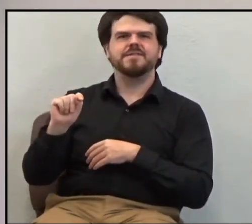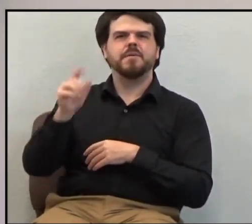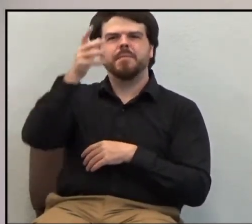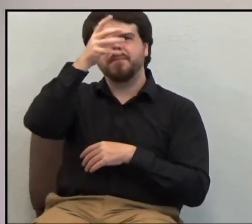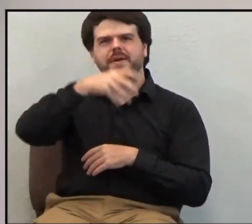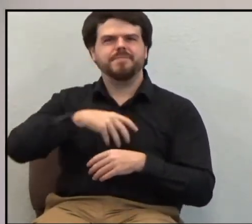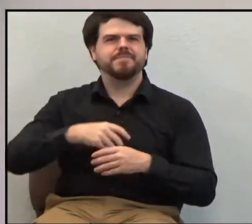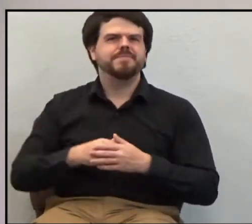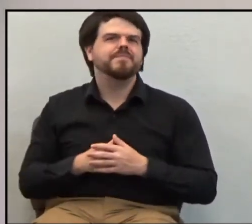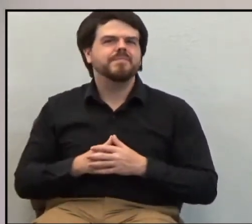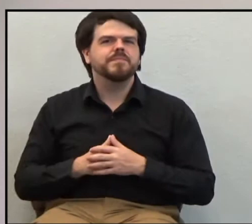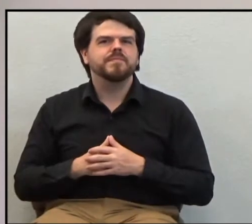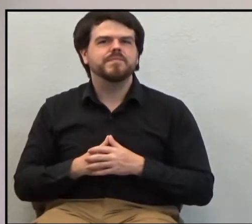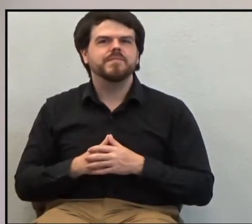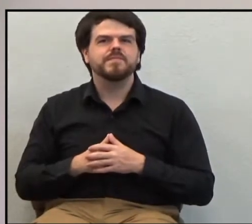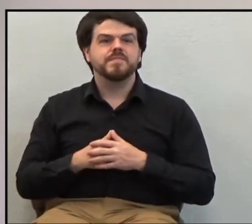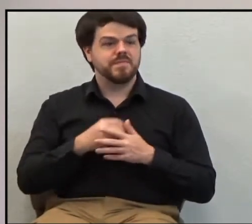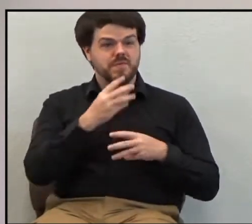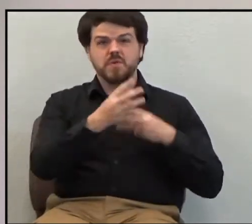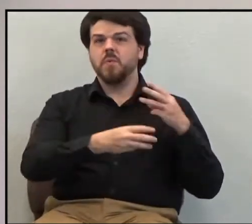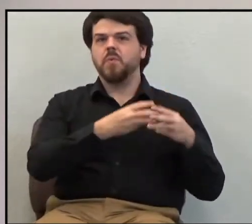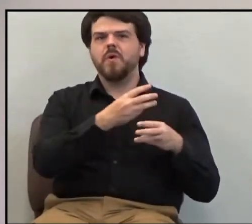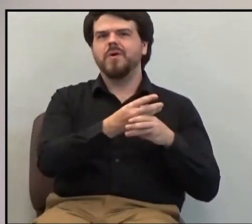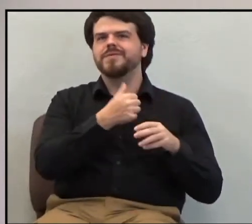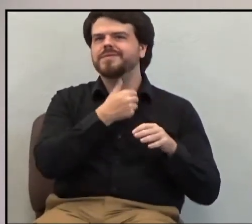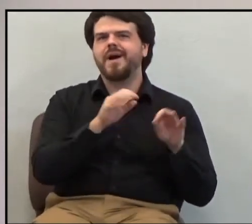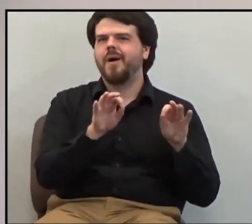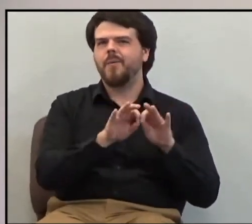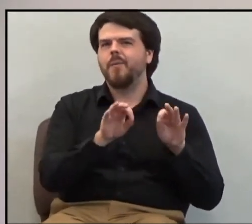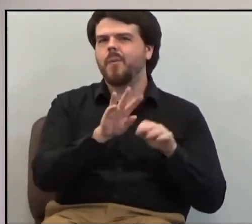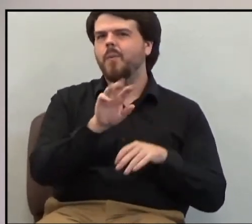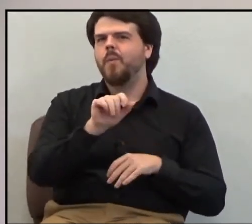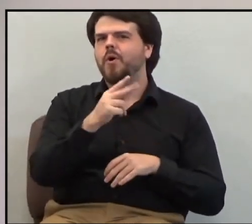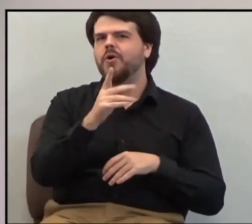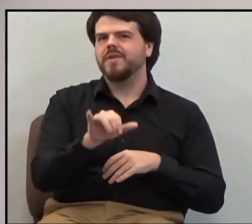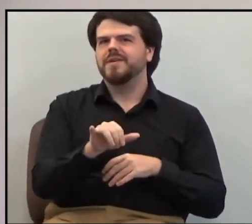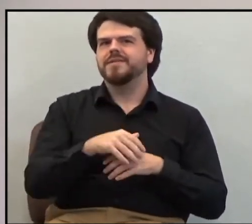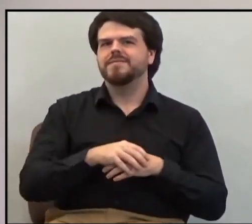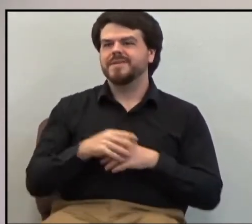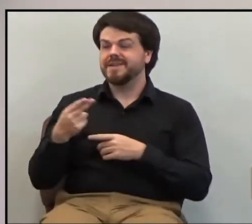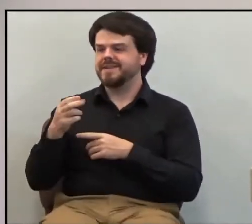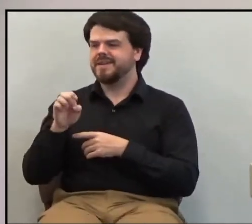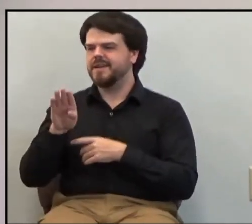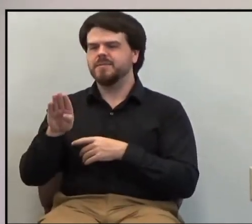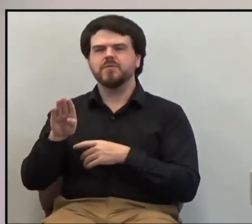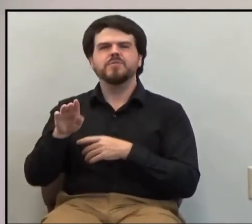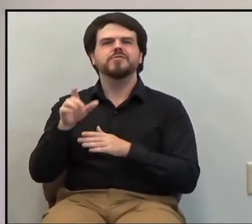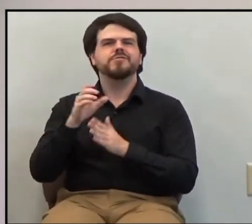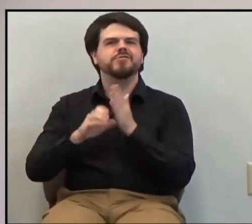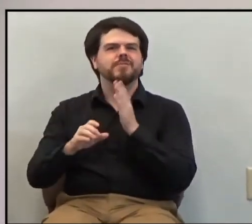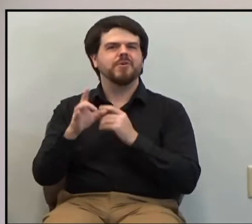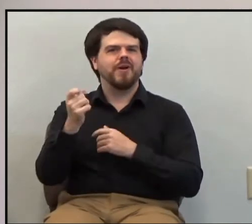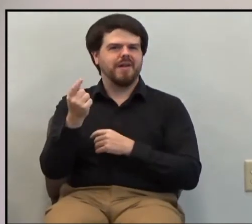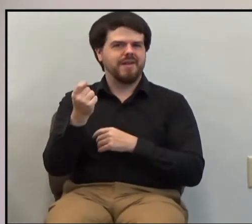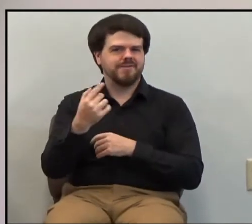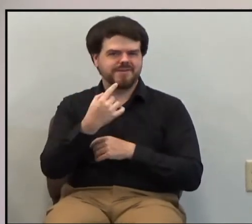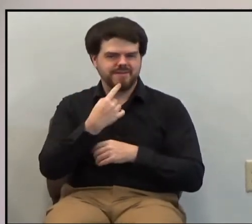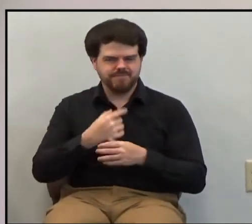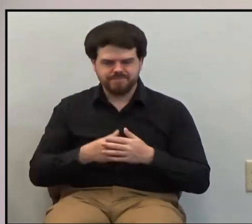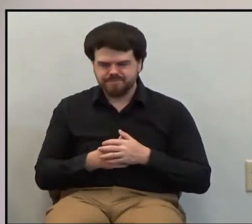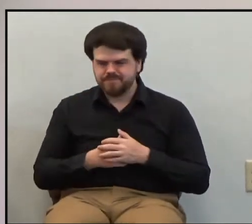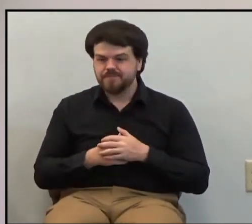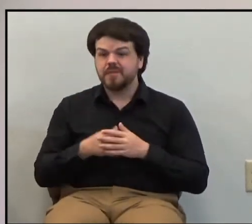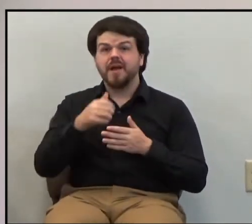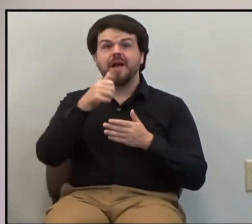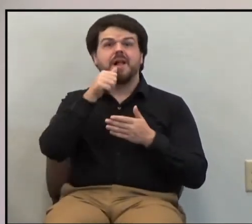Men of whom the world is not worthy, as it says in Hebrews chapter 11. The letter